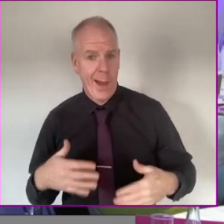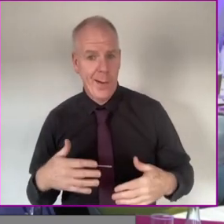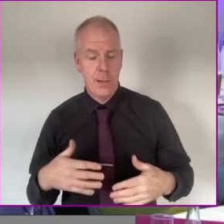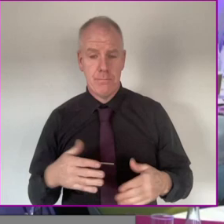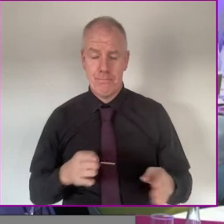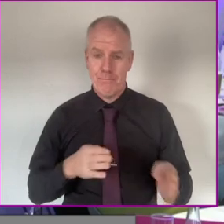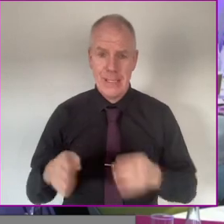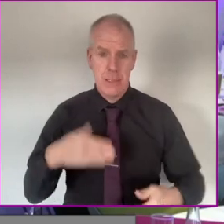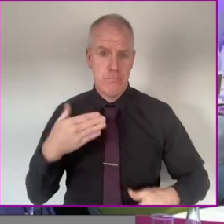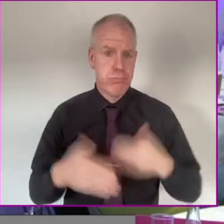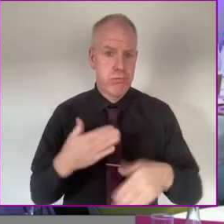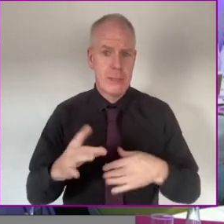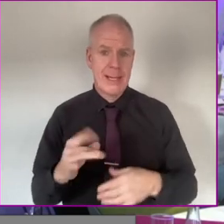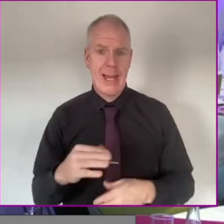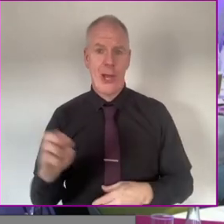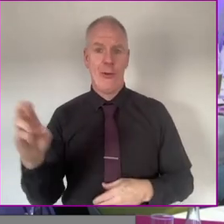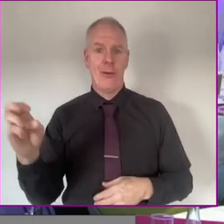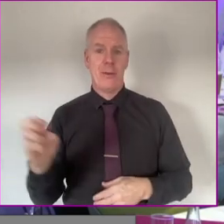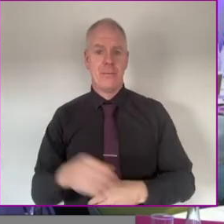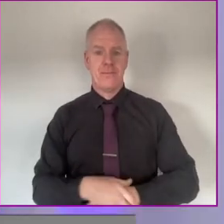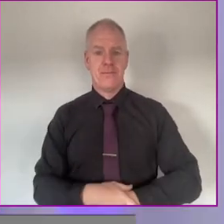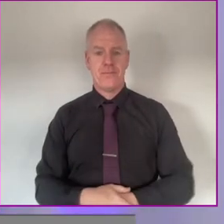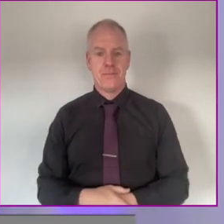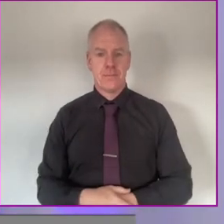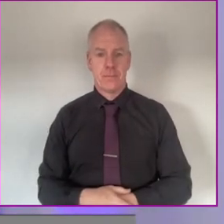That was great. You guys have definitely been busy in Kildare.